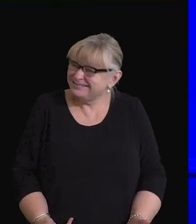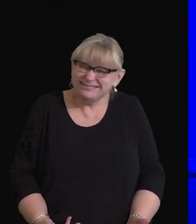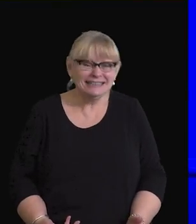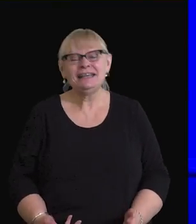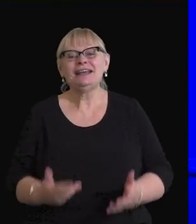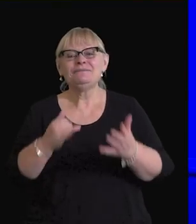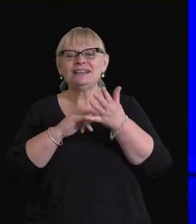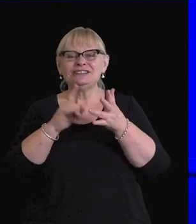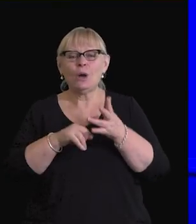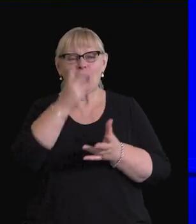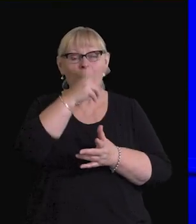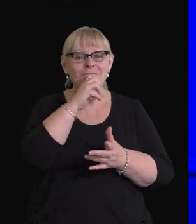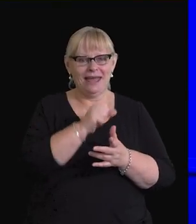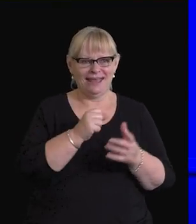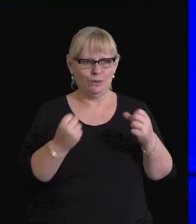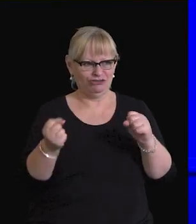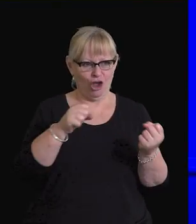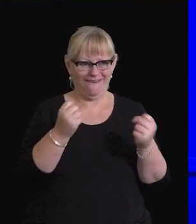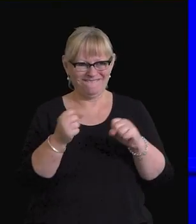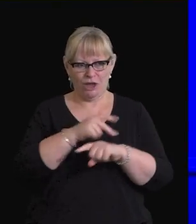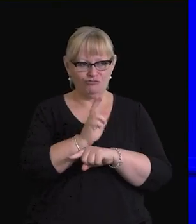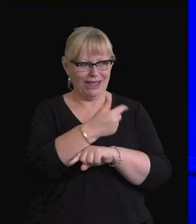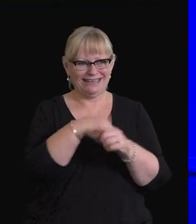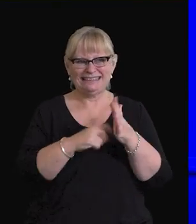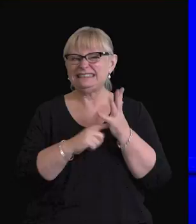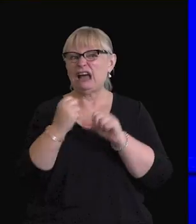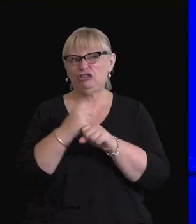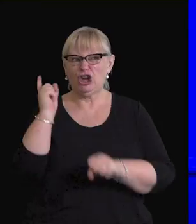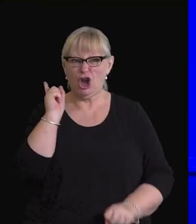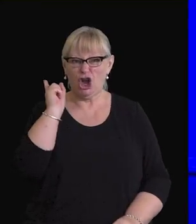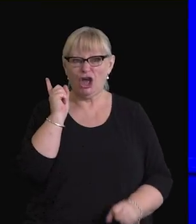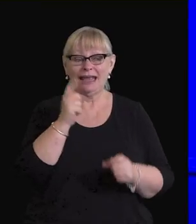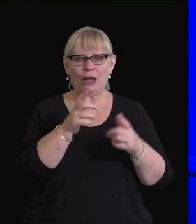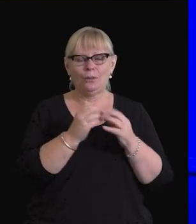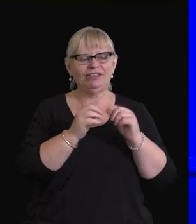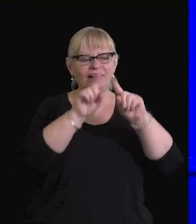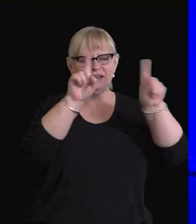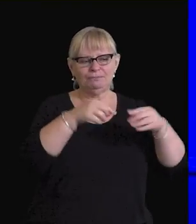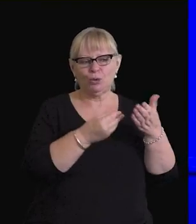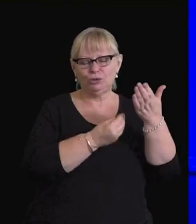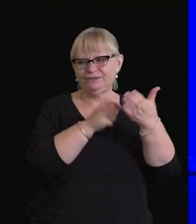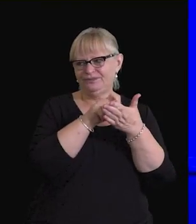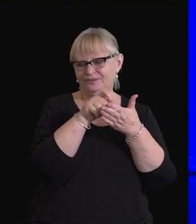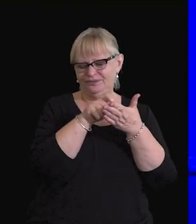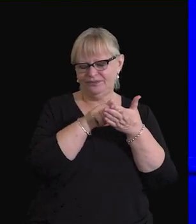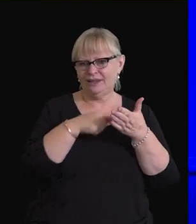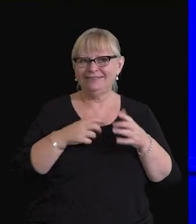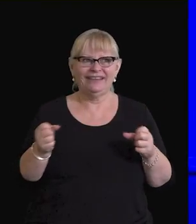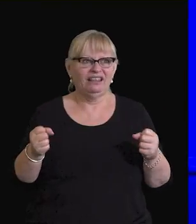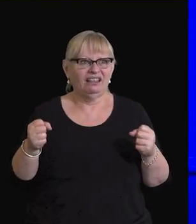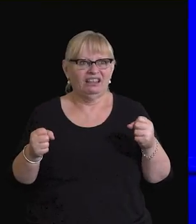So a crotchety old instructor and I drove around the back streets of Tuggeranong, him with his clipboard, me with sweaty palms on the wheel.